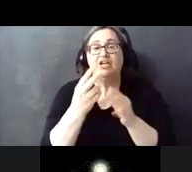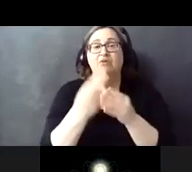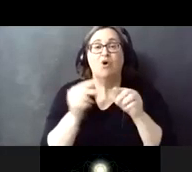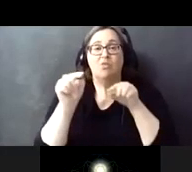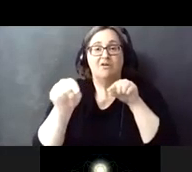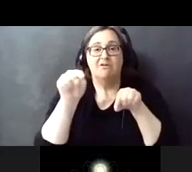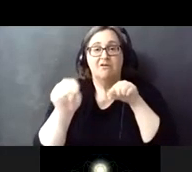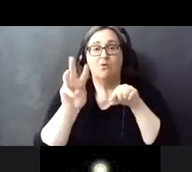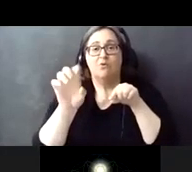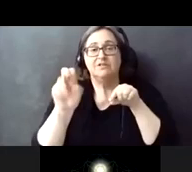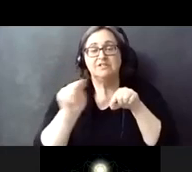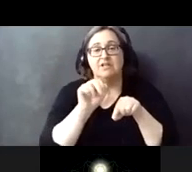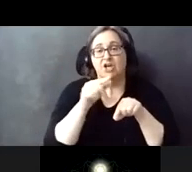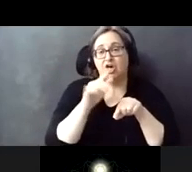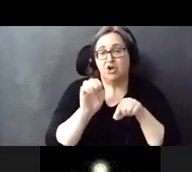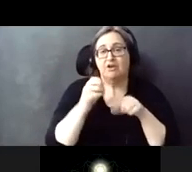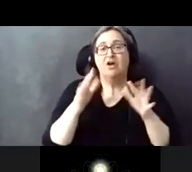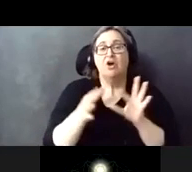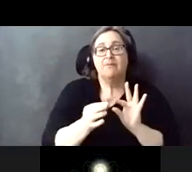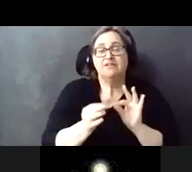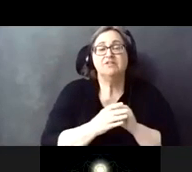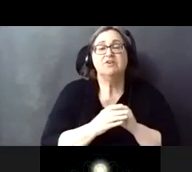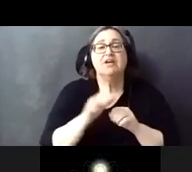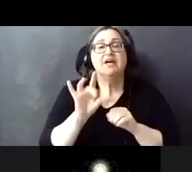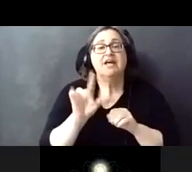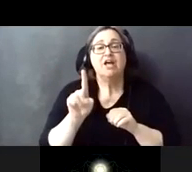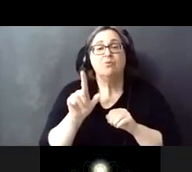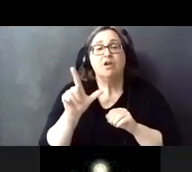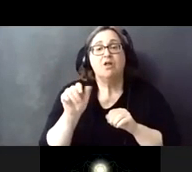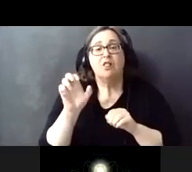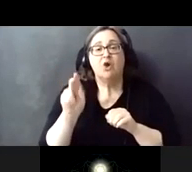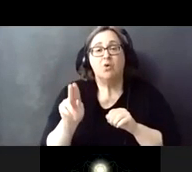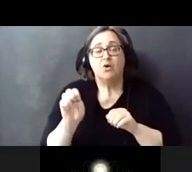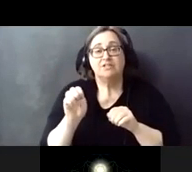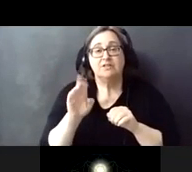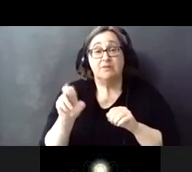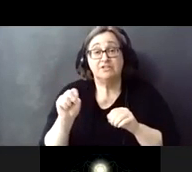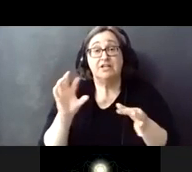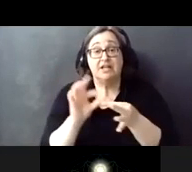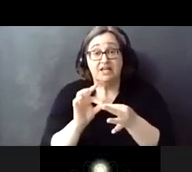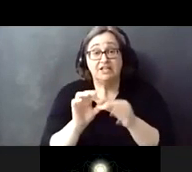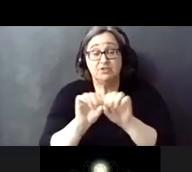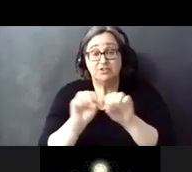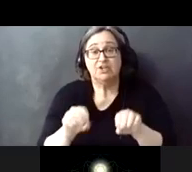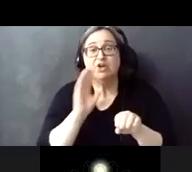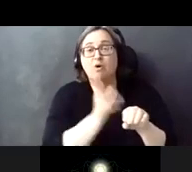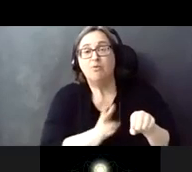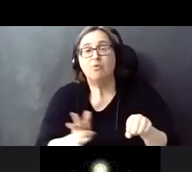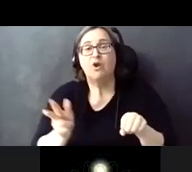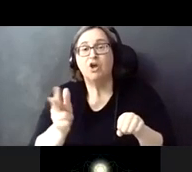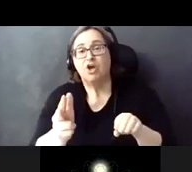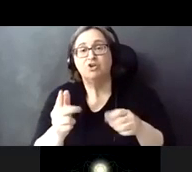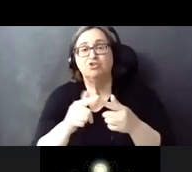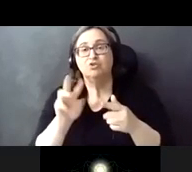argyle stations and as mentioned previously the 81 lawrence bus which connects to this station will be rerouted to